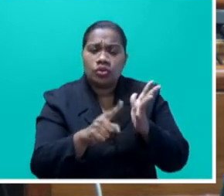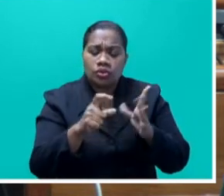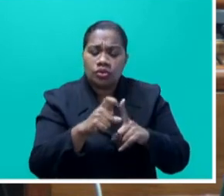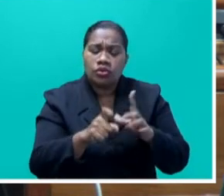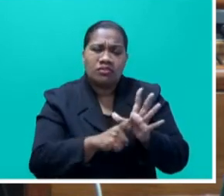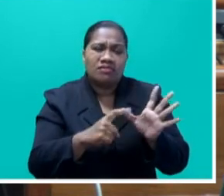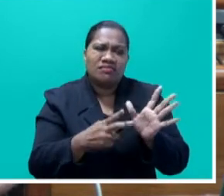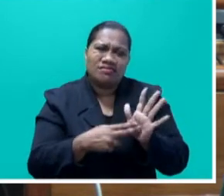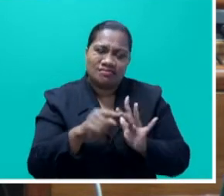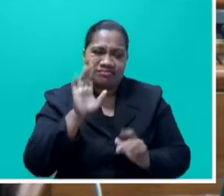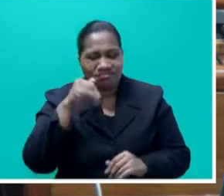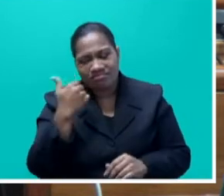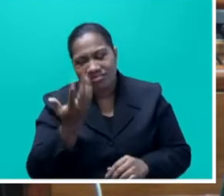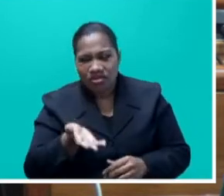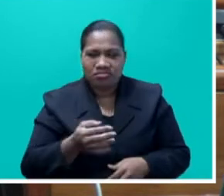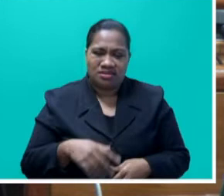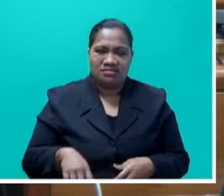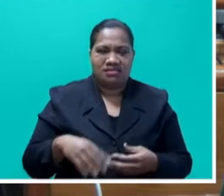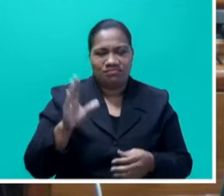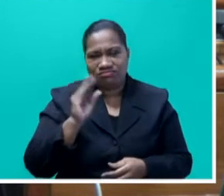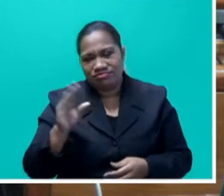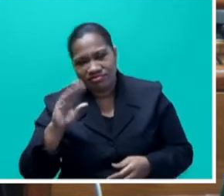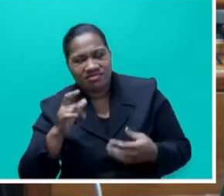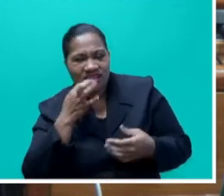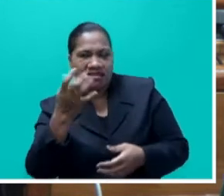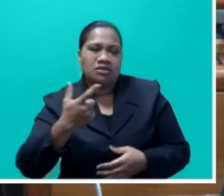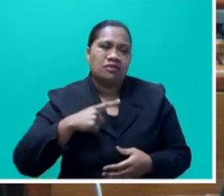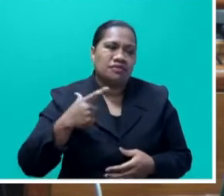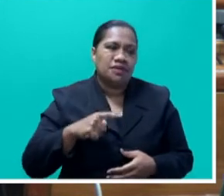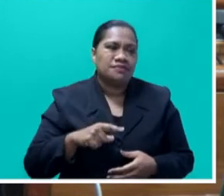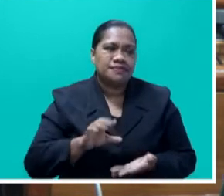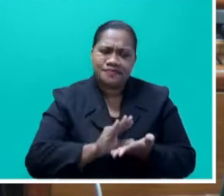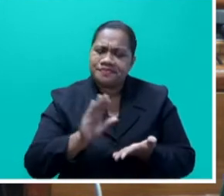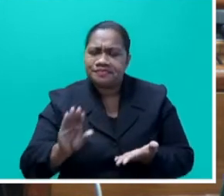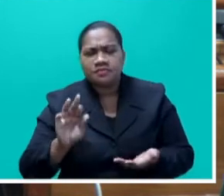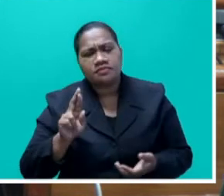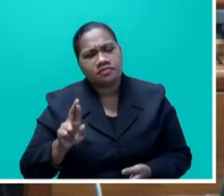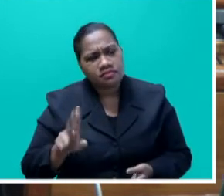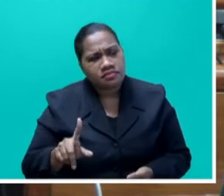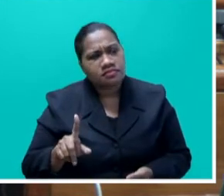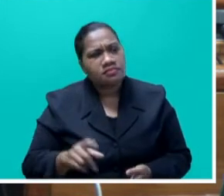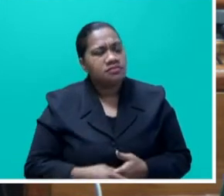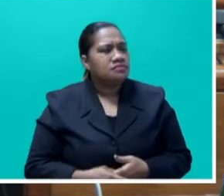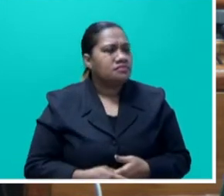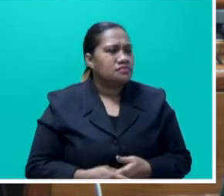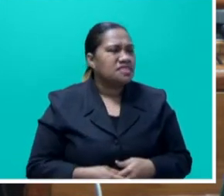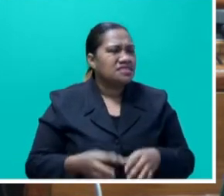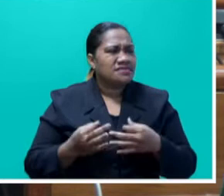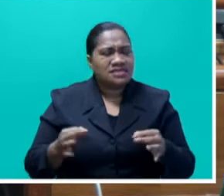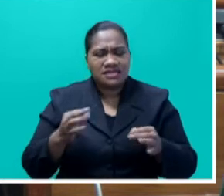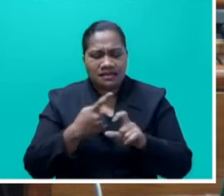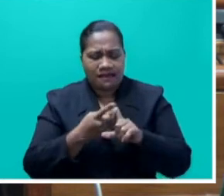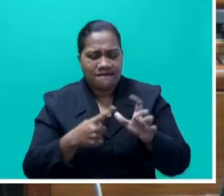asking why was the, you know, for a coal storage facility at Kavanaugh South